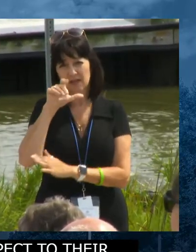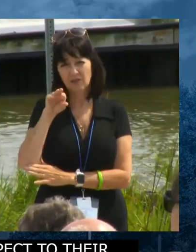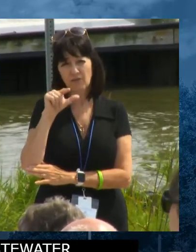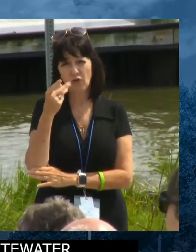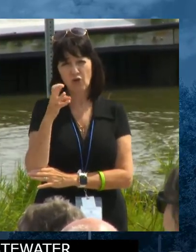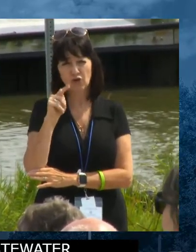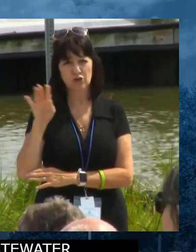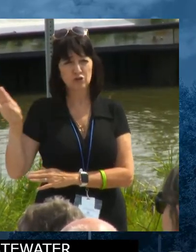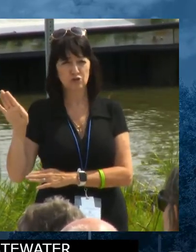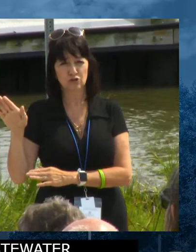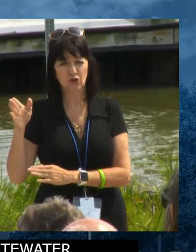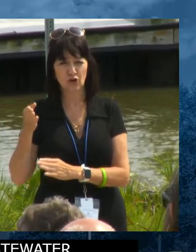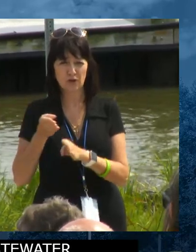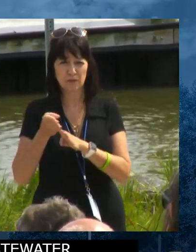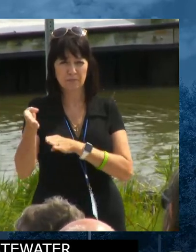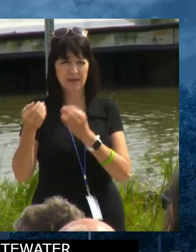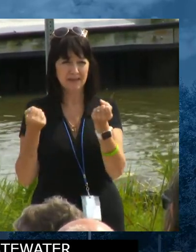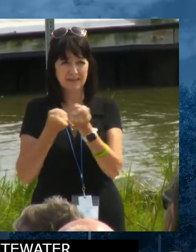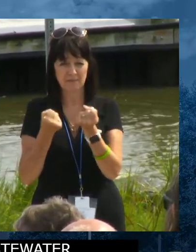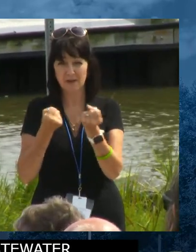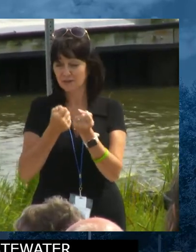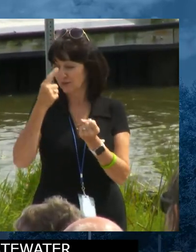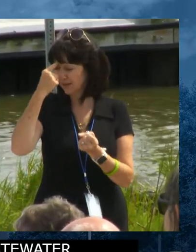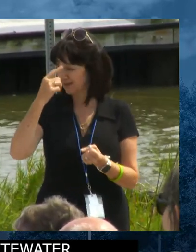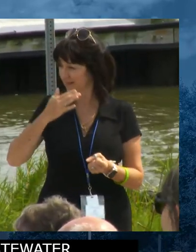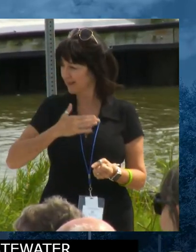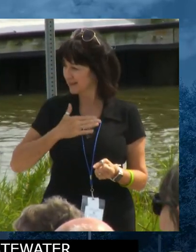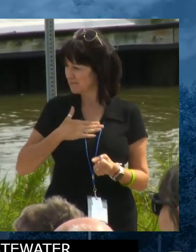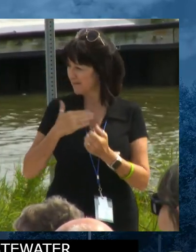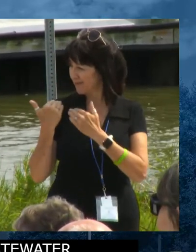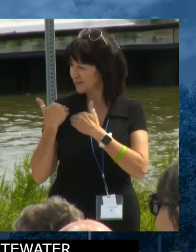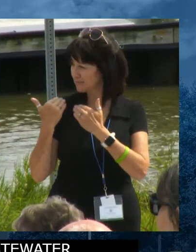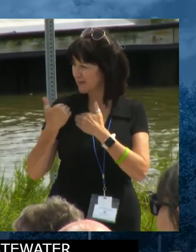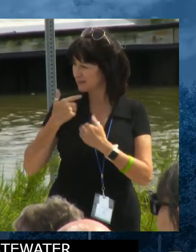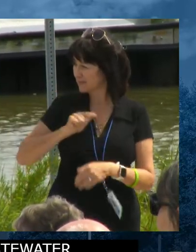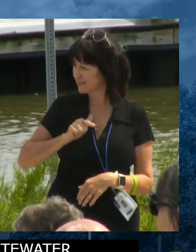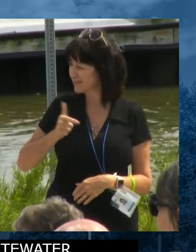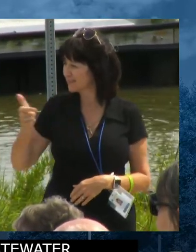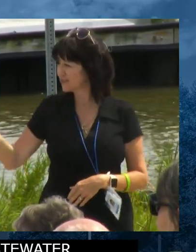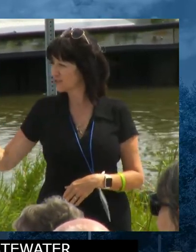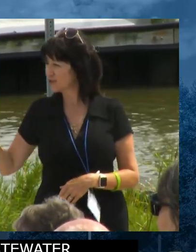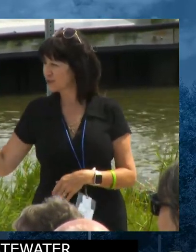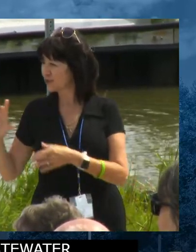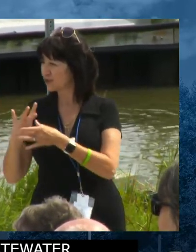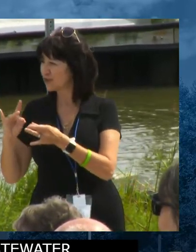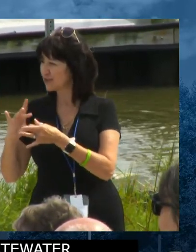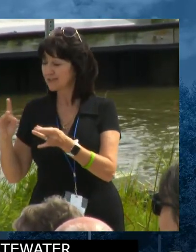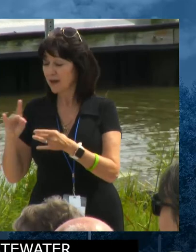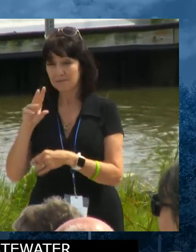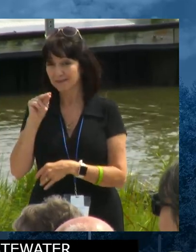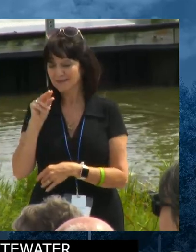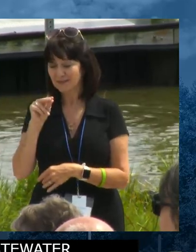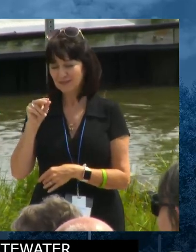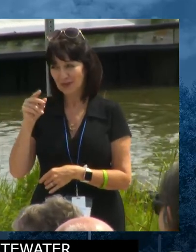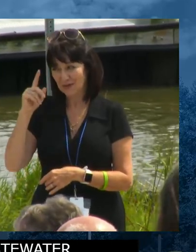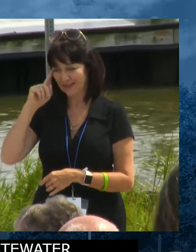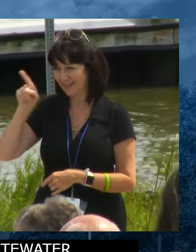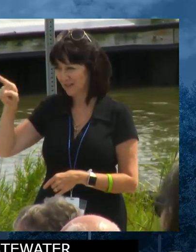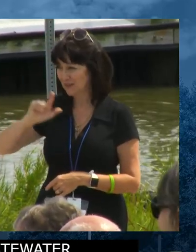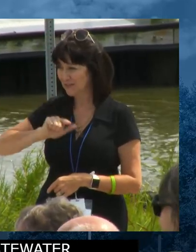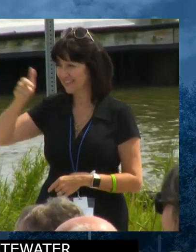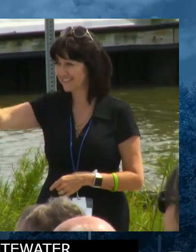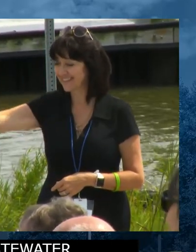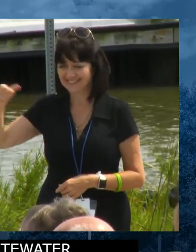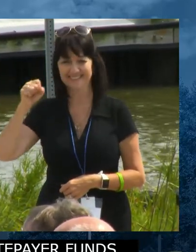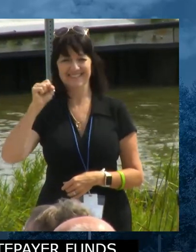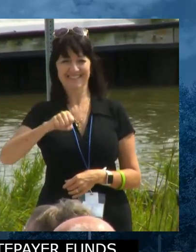And I think I'm supposed to turn it over to her for her for her her comments. You're next. Okay. Oh,